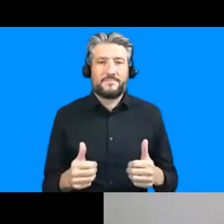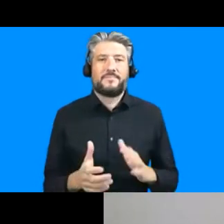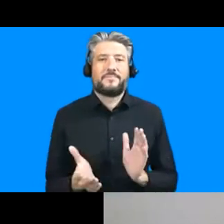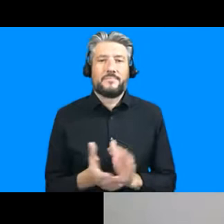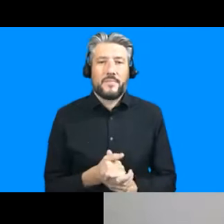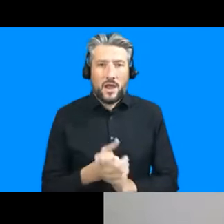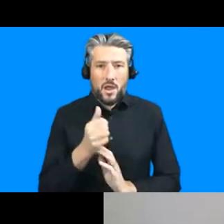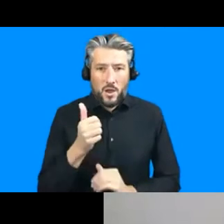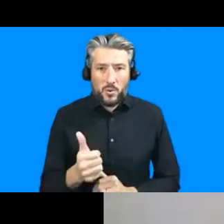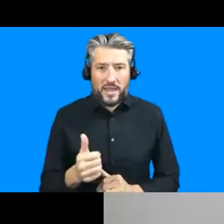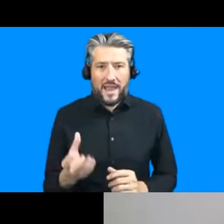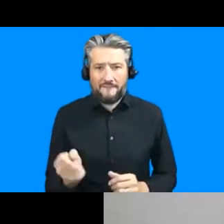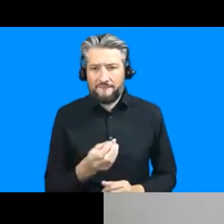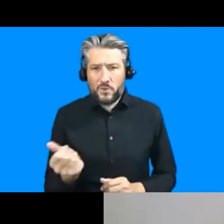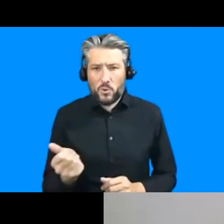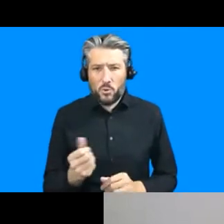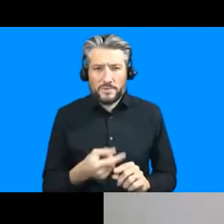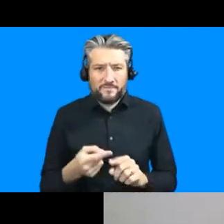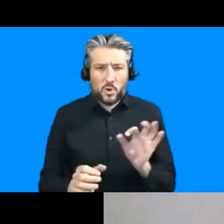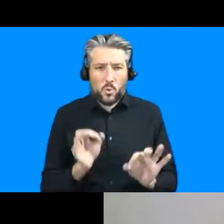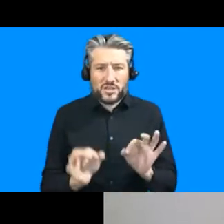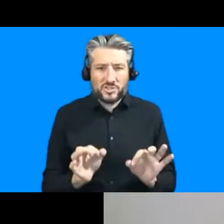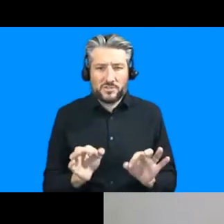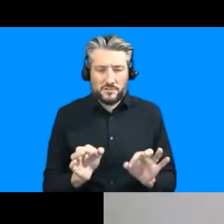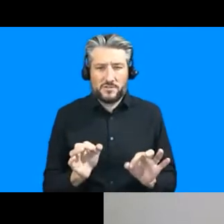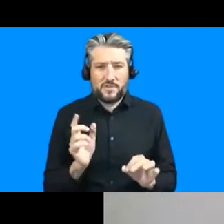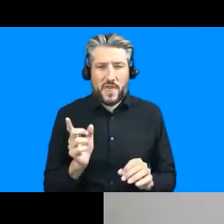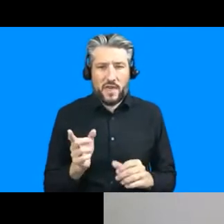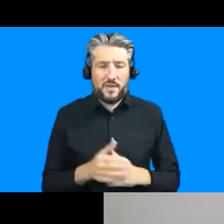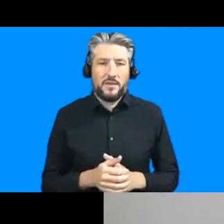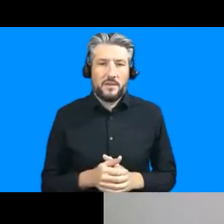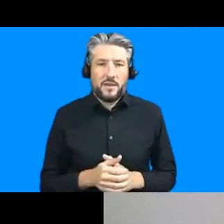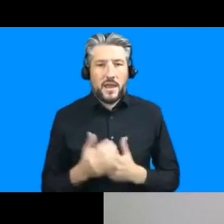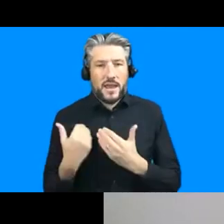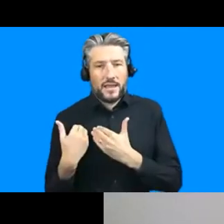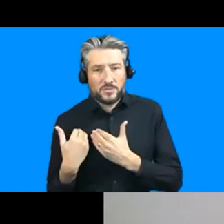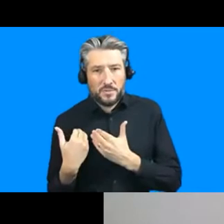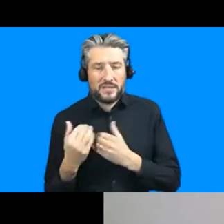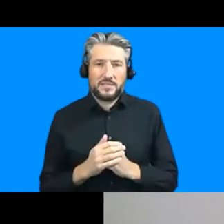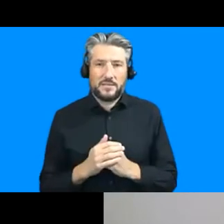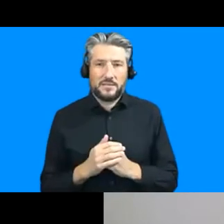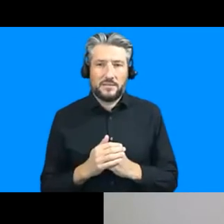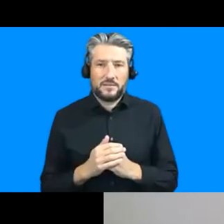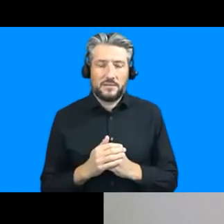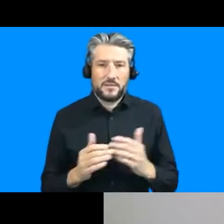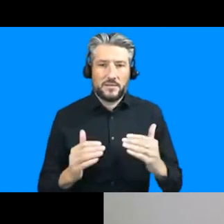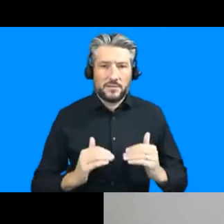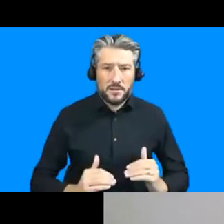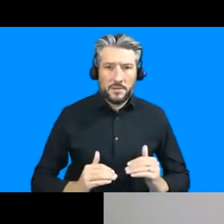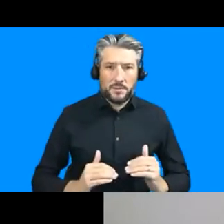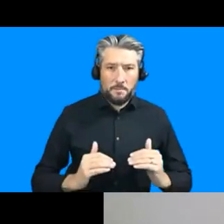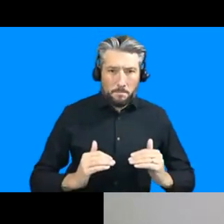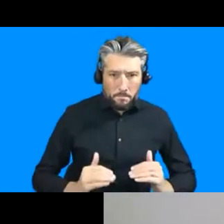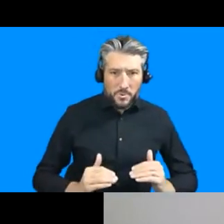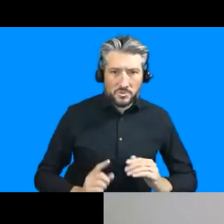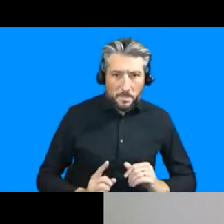that um the one about um accountability and then also bottom-up um interventions and then this